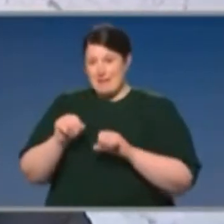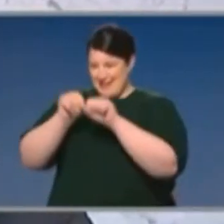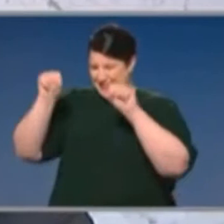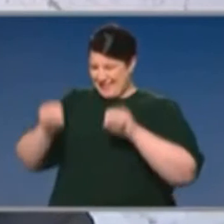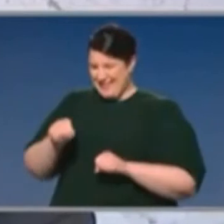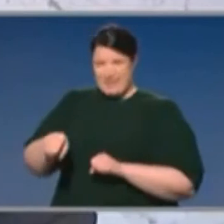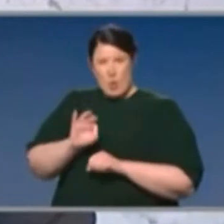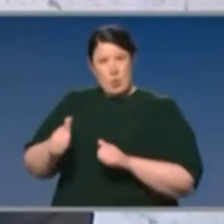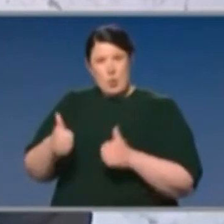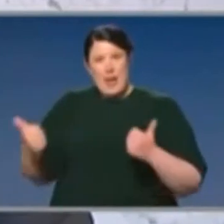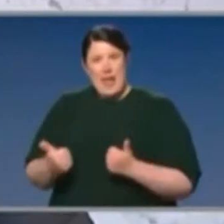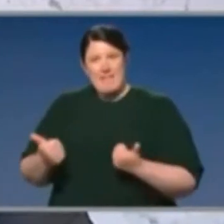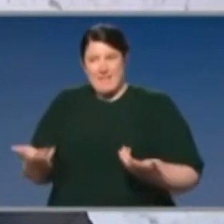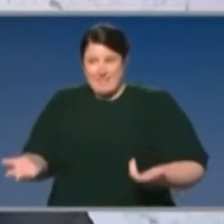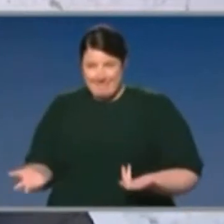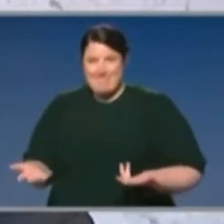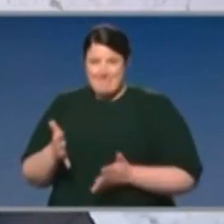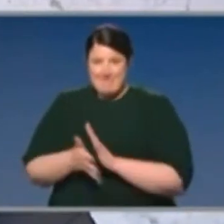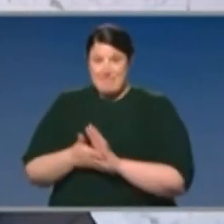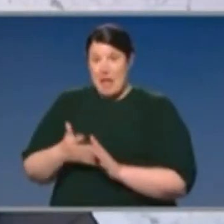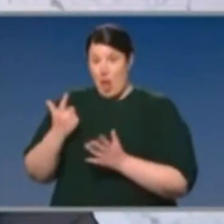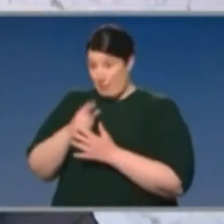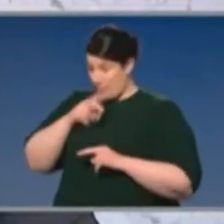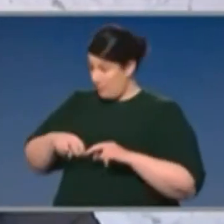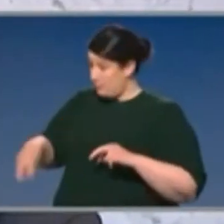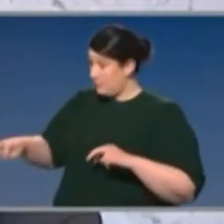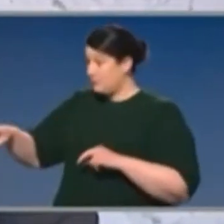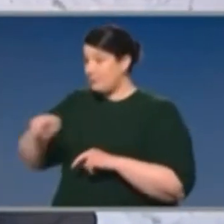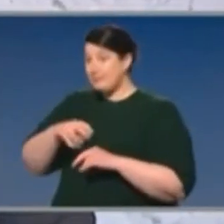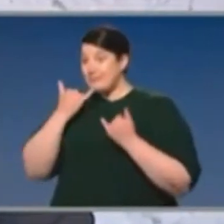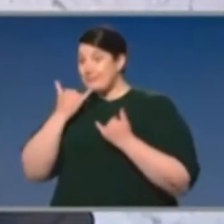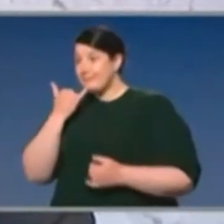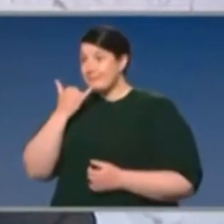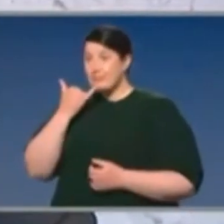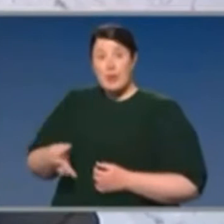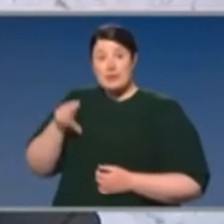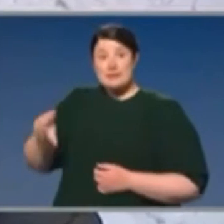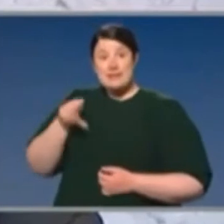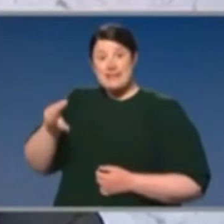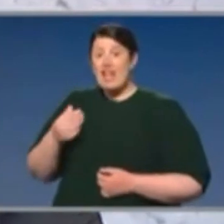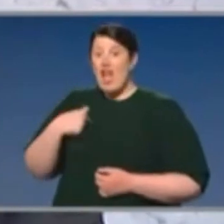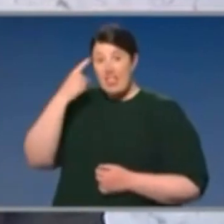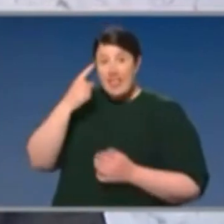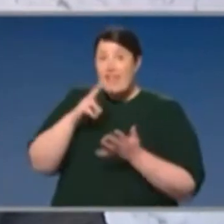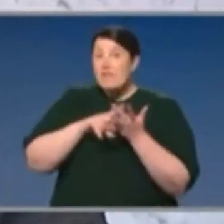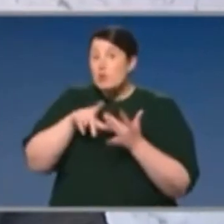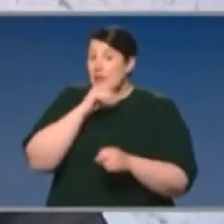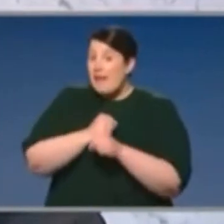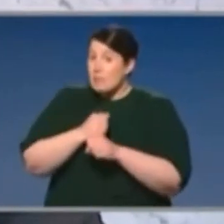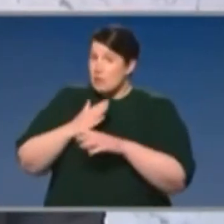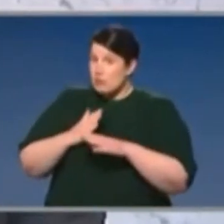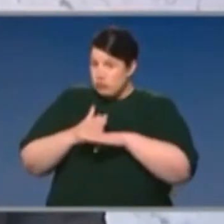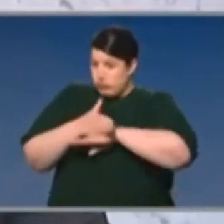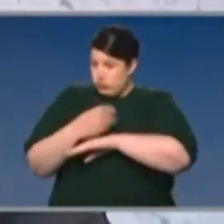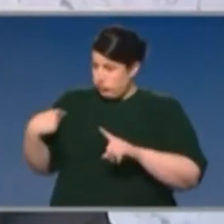the data systems don't support that, well, you can have a lot of resource that's sitting there idle. And so I think the Victorian government has done a lot of work